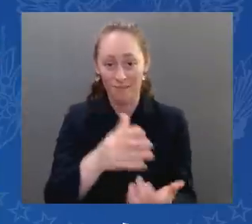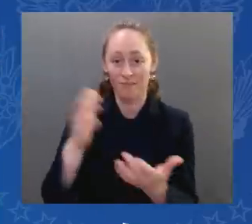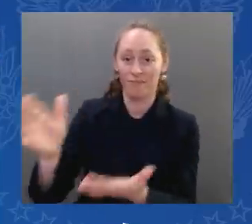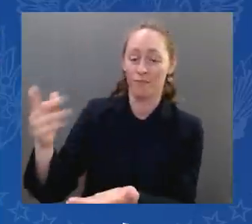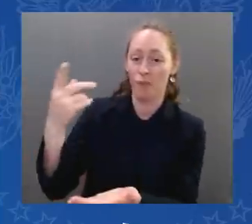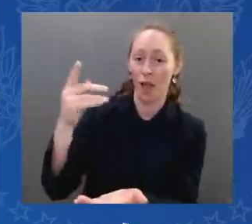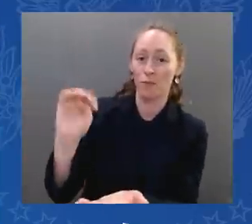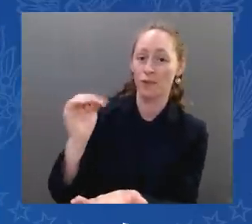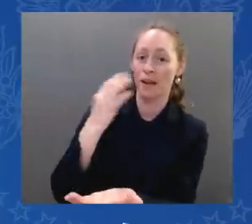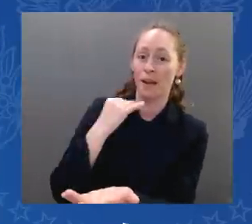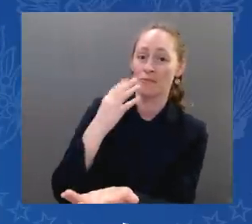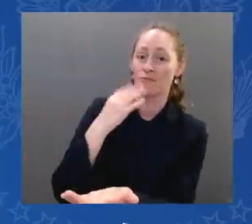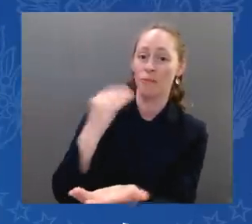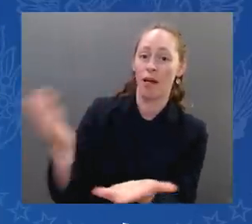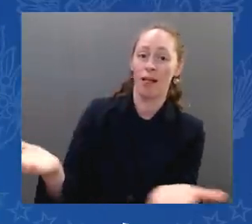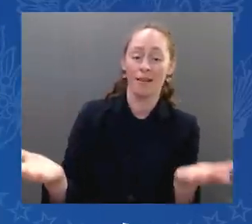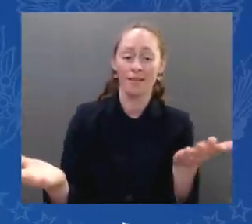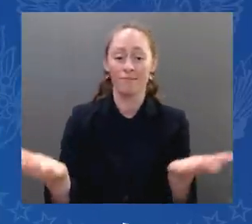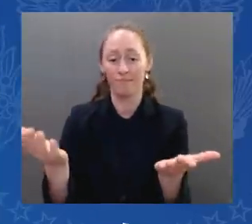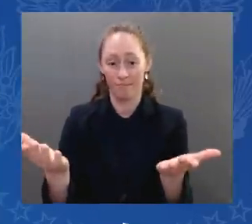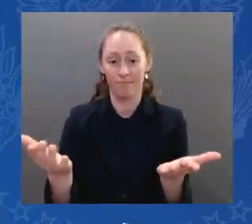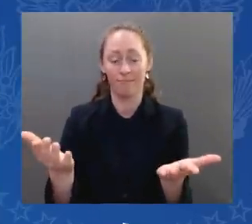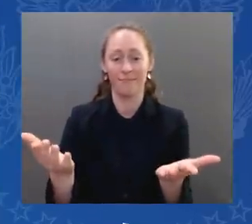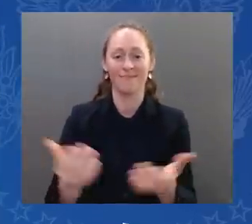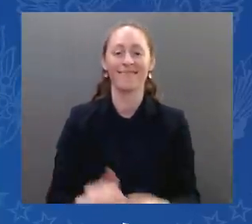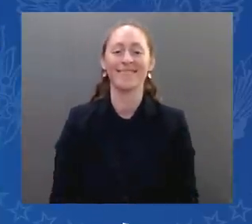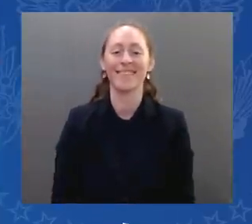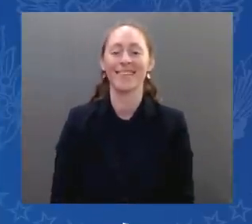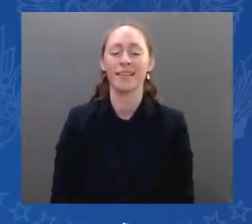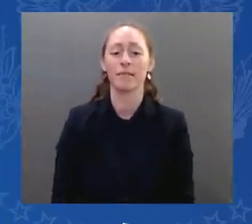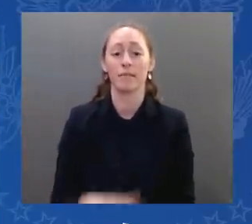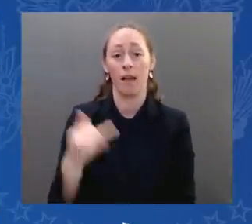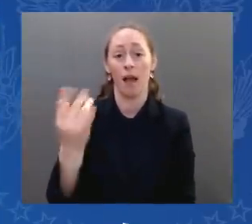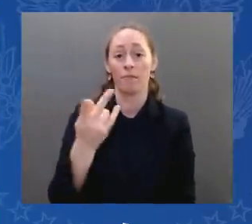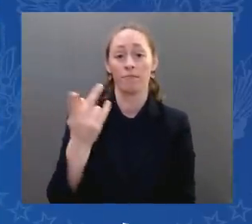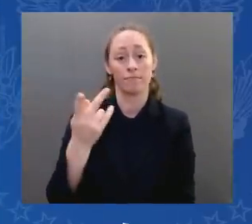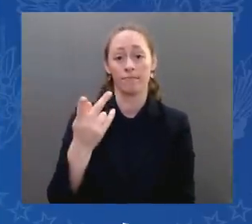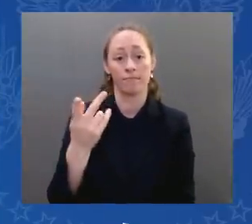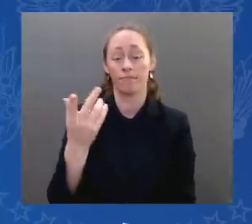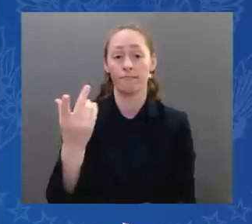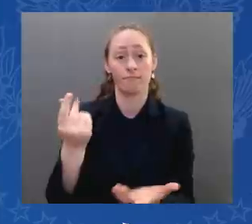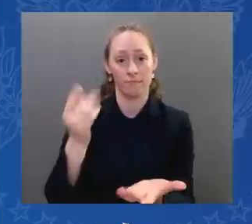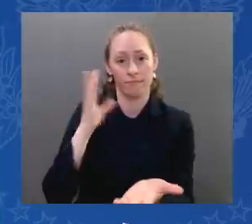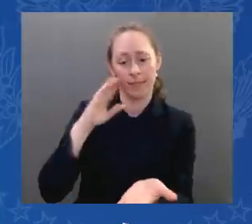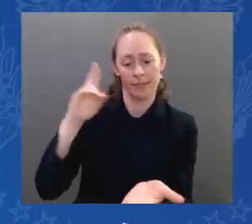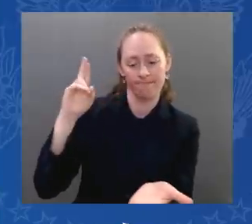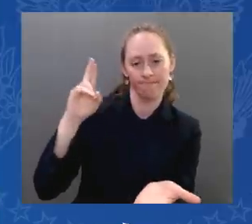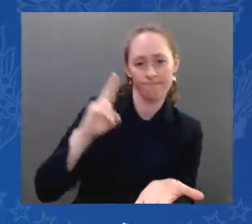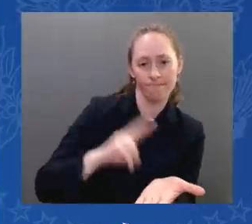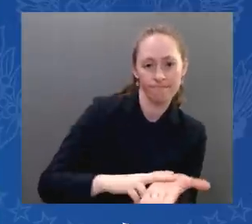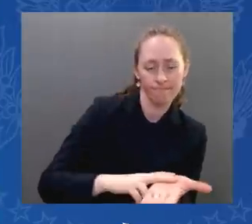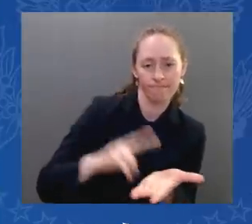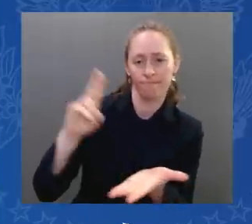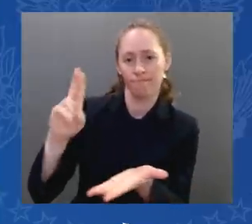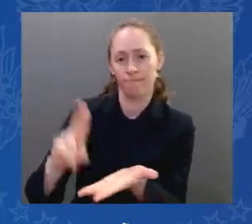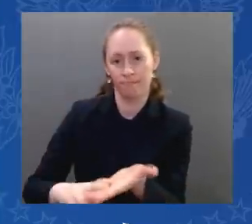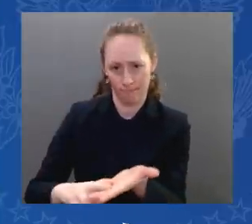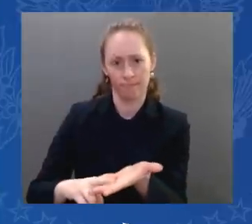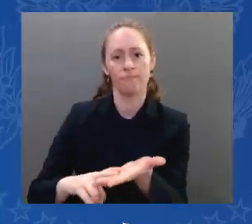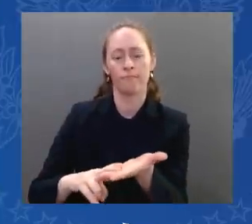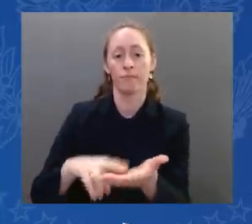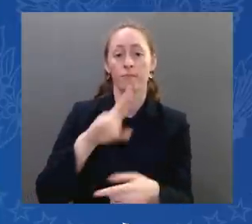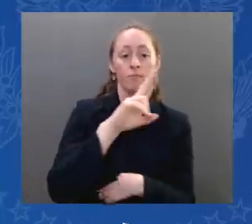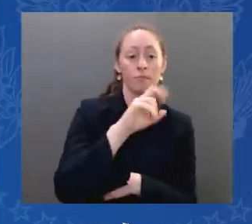-U.S.-Israel Strategic Partnership Joint Declaration. This historic document reaffirms the